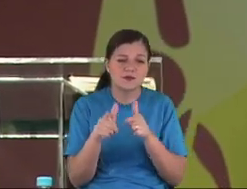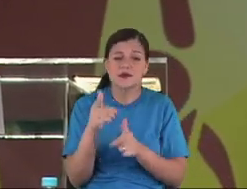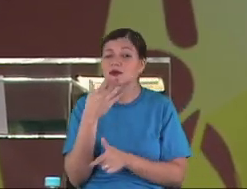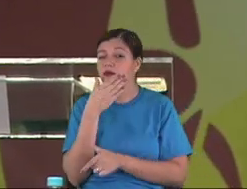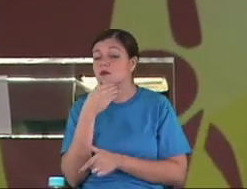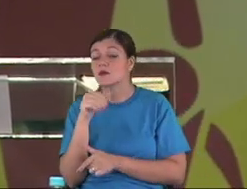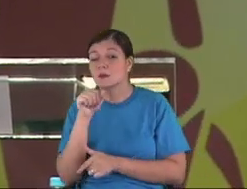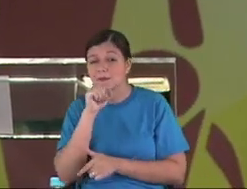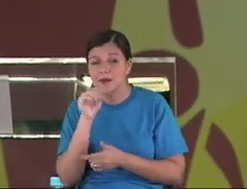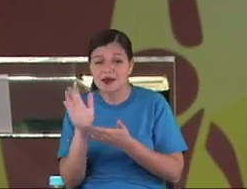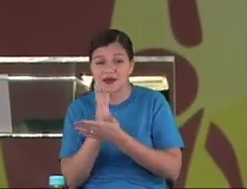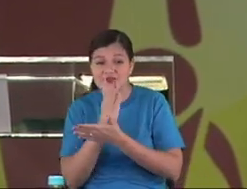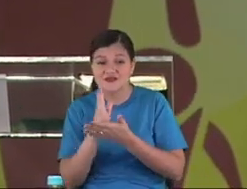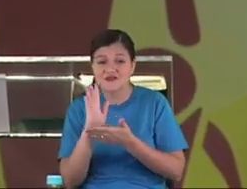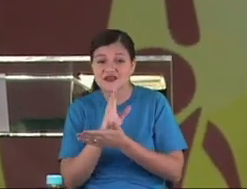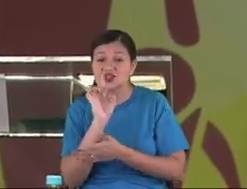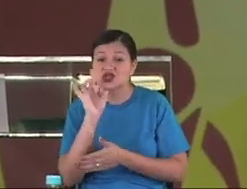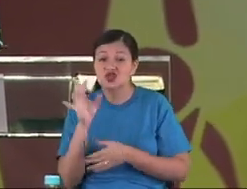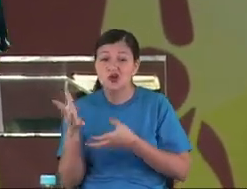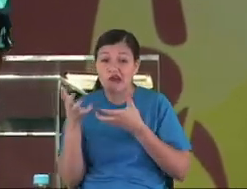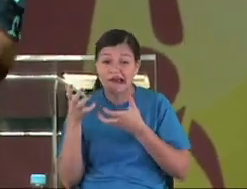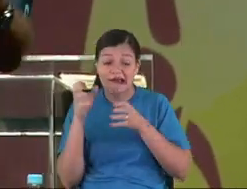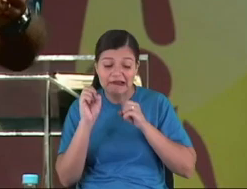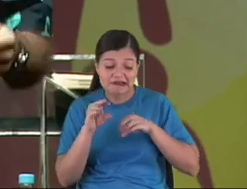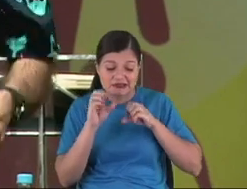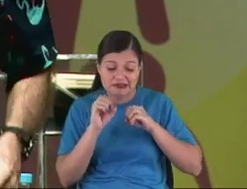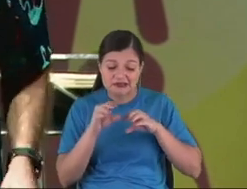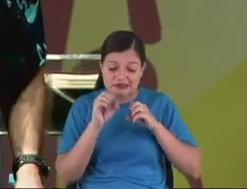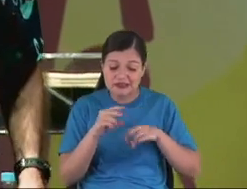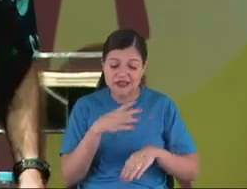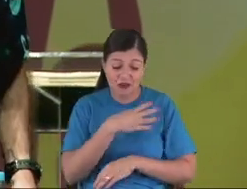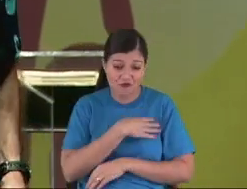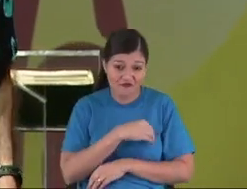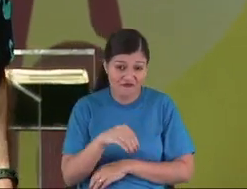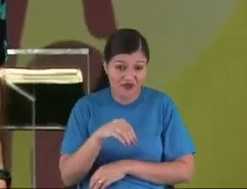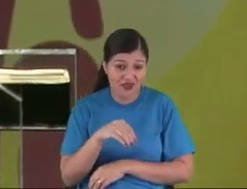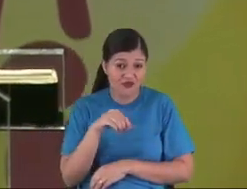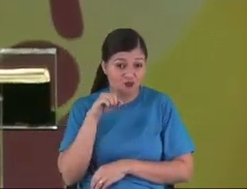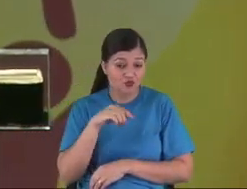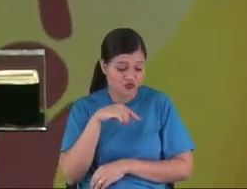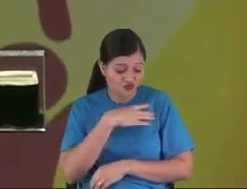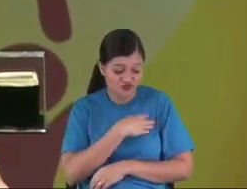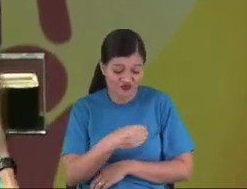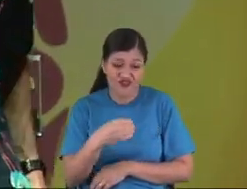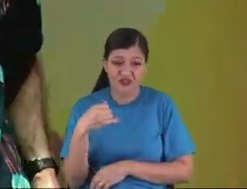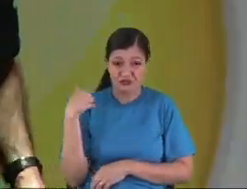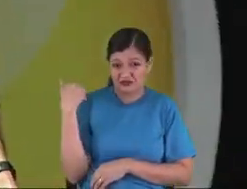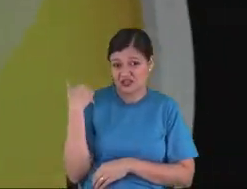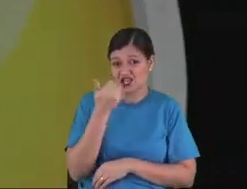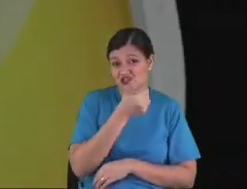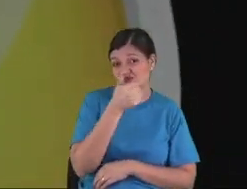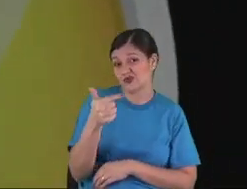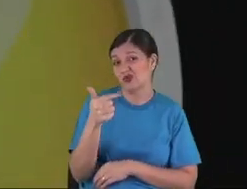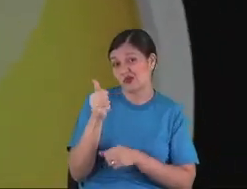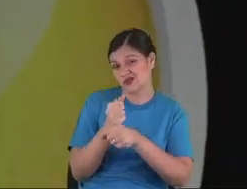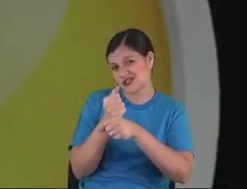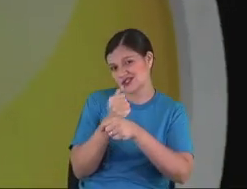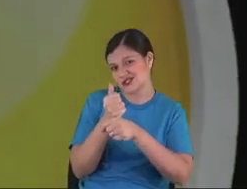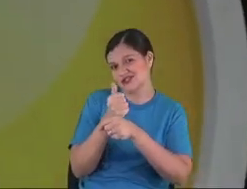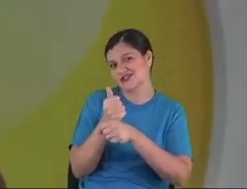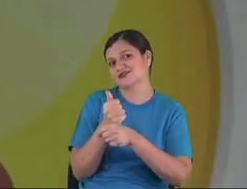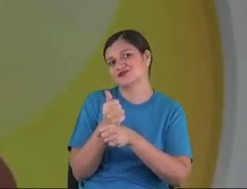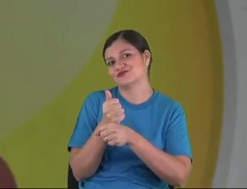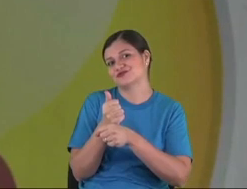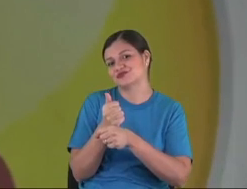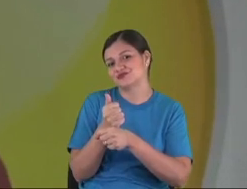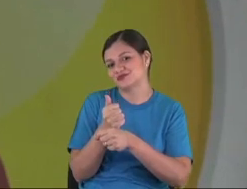But, sometimes, the father wants to teach the kids just like when the